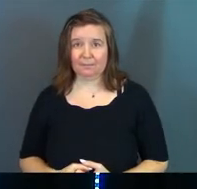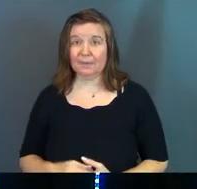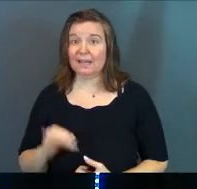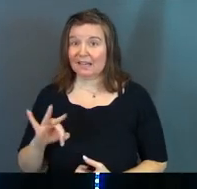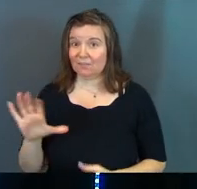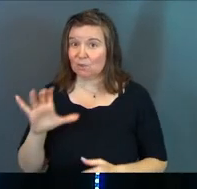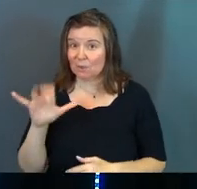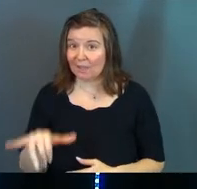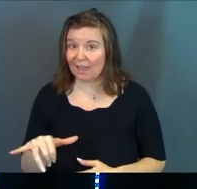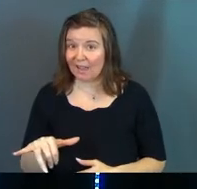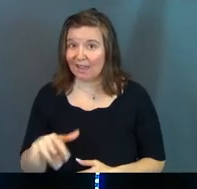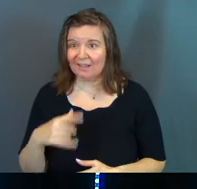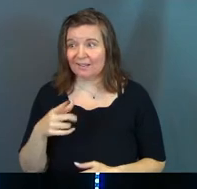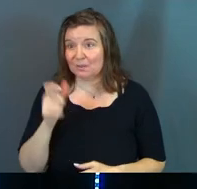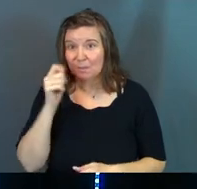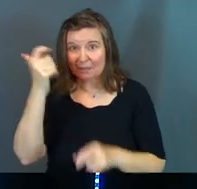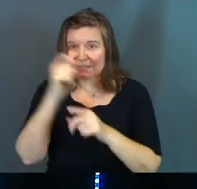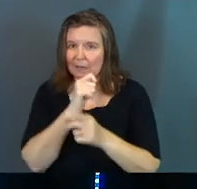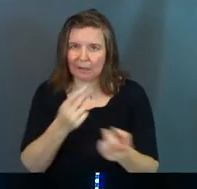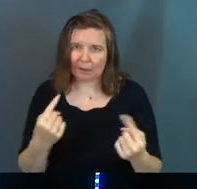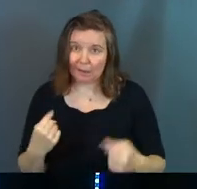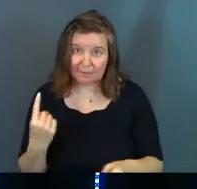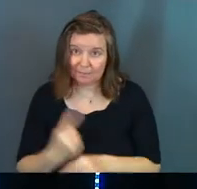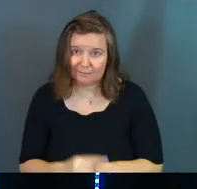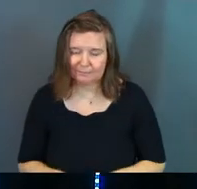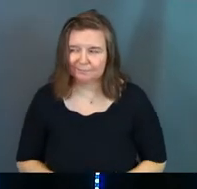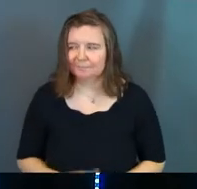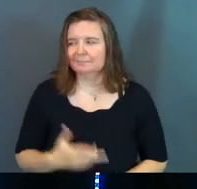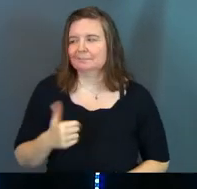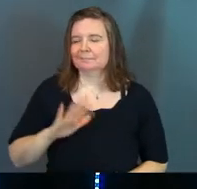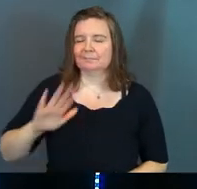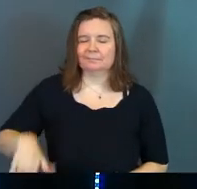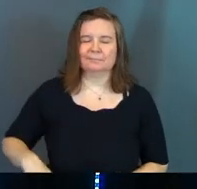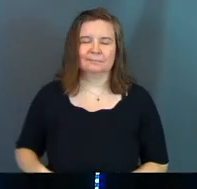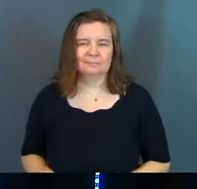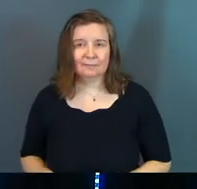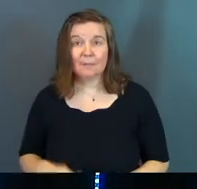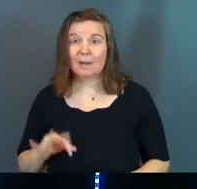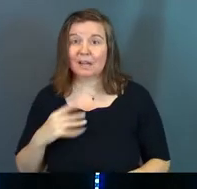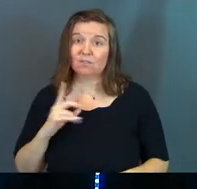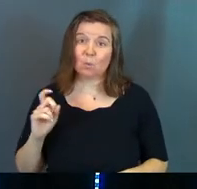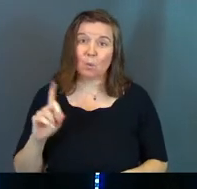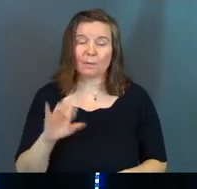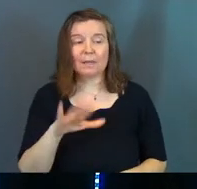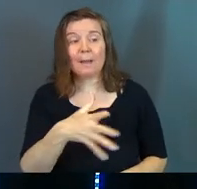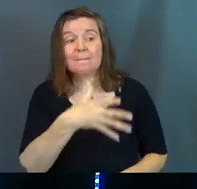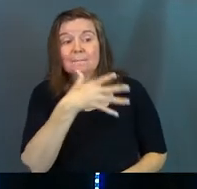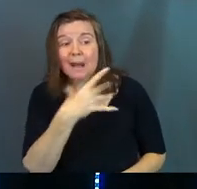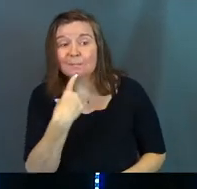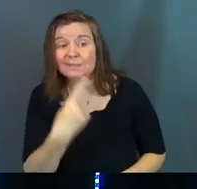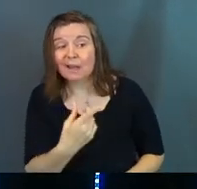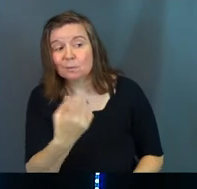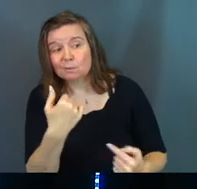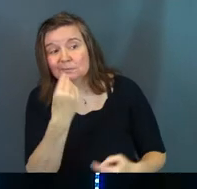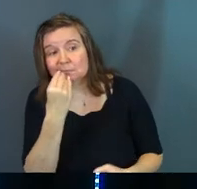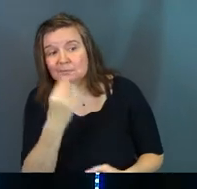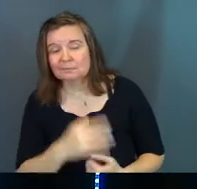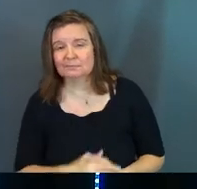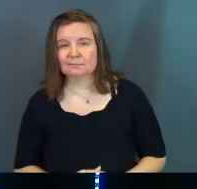And if you do that. They're not coming. Are they? They're going to laugh you off. They're going to ignore you. But if you walk up and you say. said.